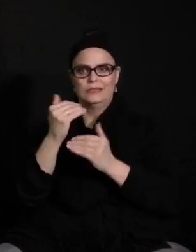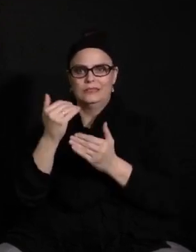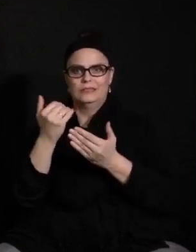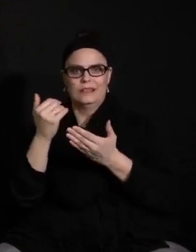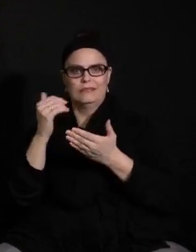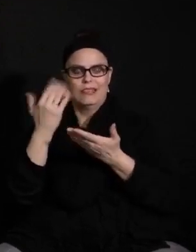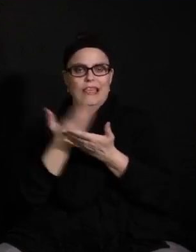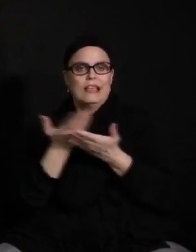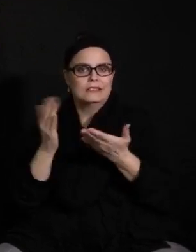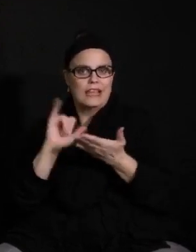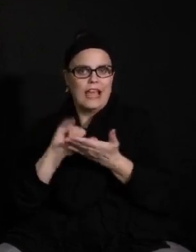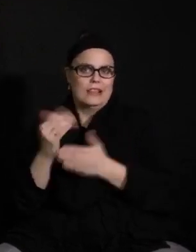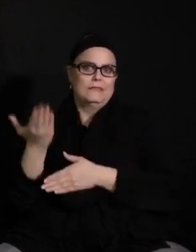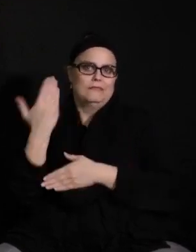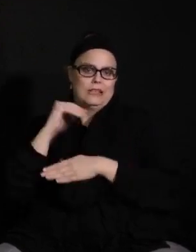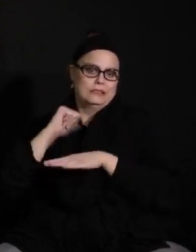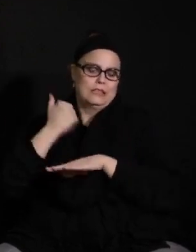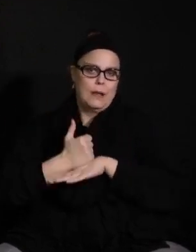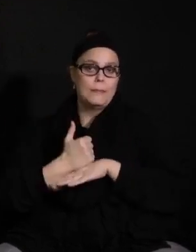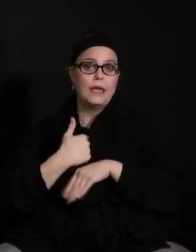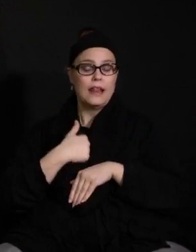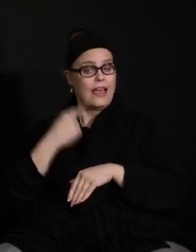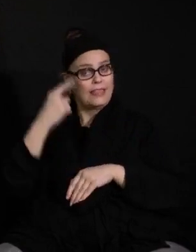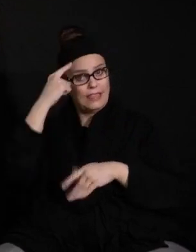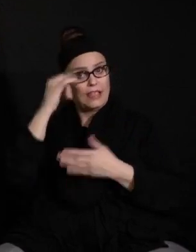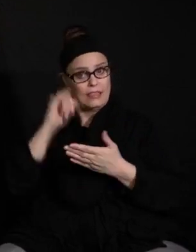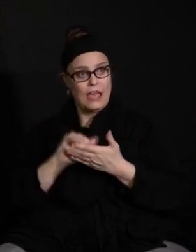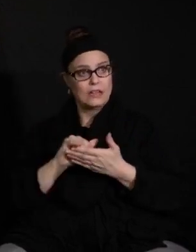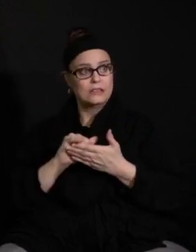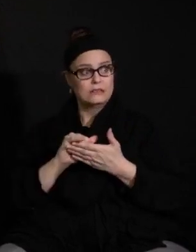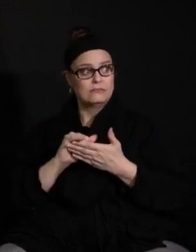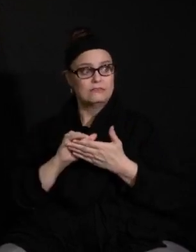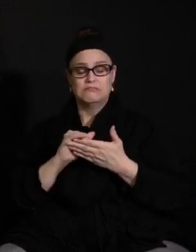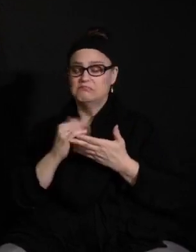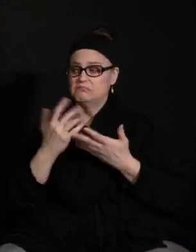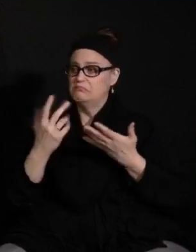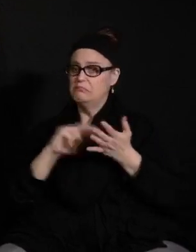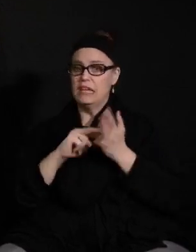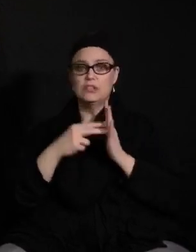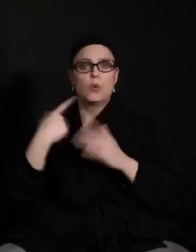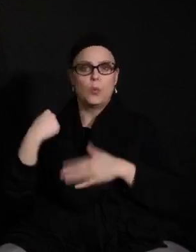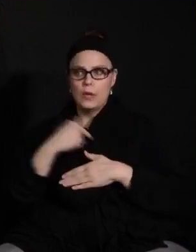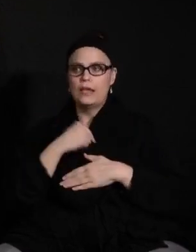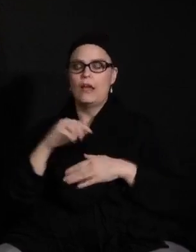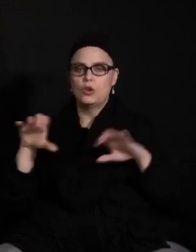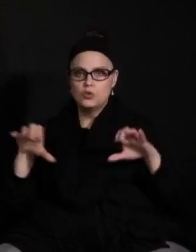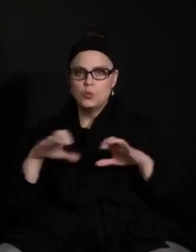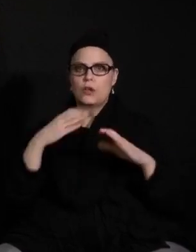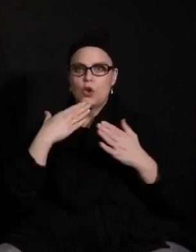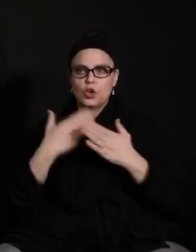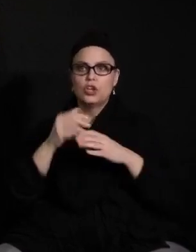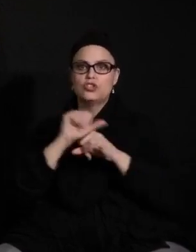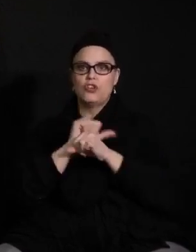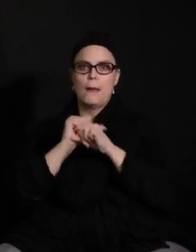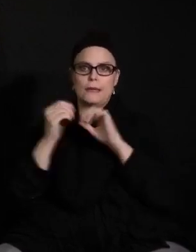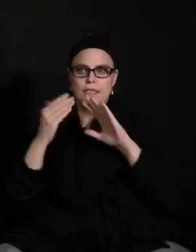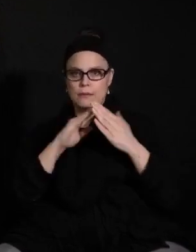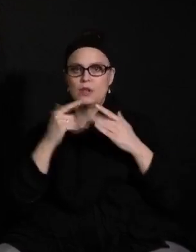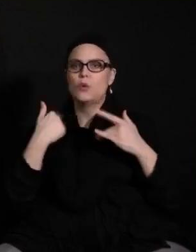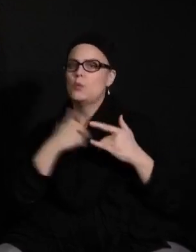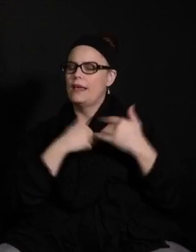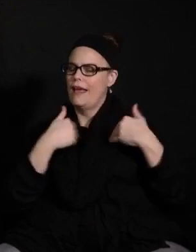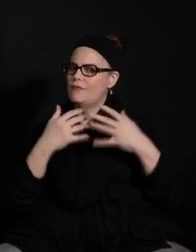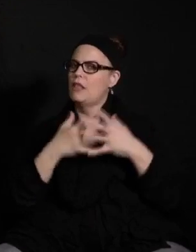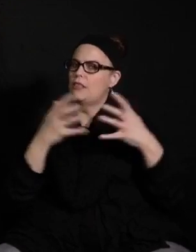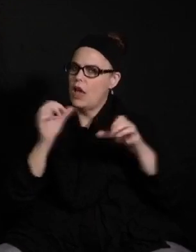And, you know, I think that that's again says that that we're doing a far better job as a community and we've got a lot of work to continue to do so that